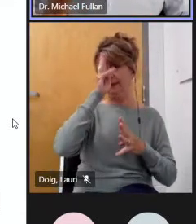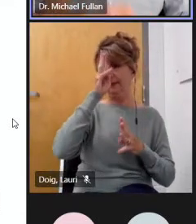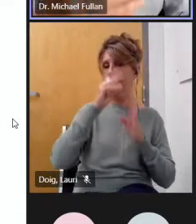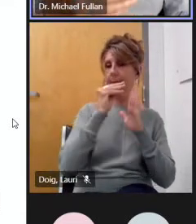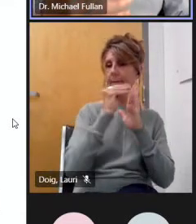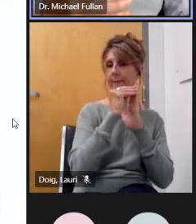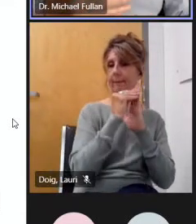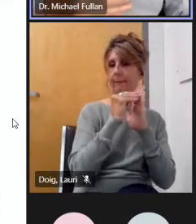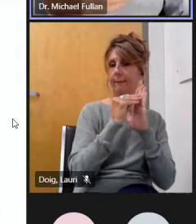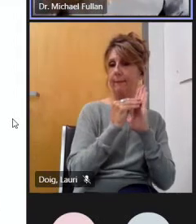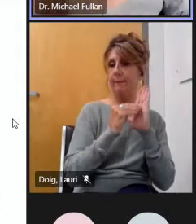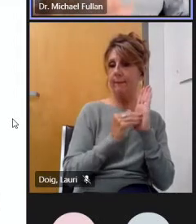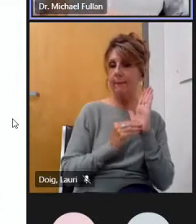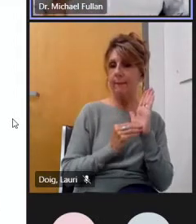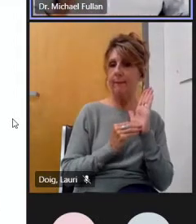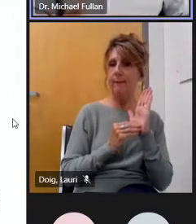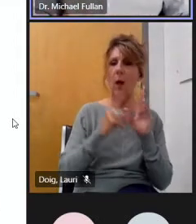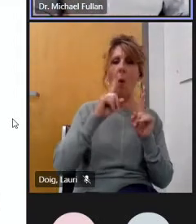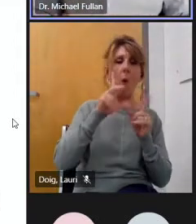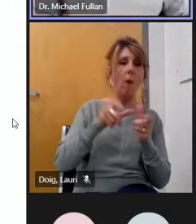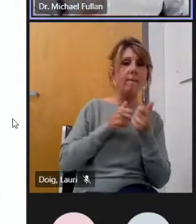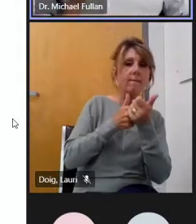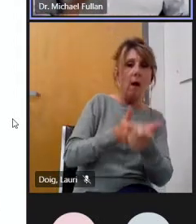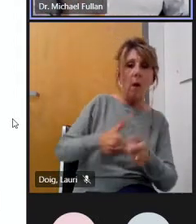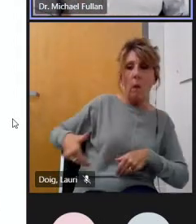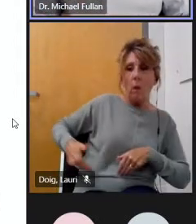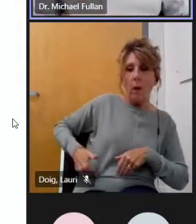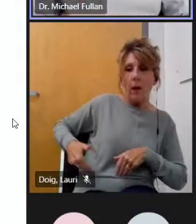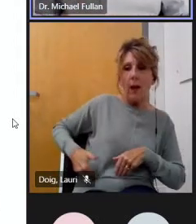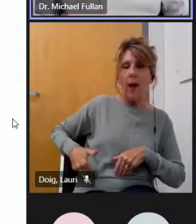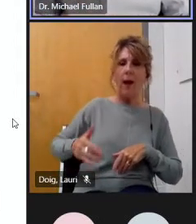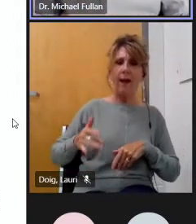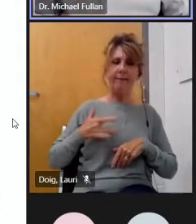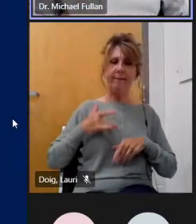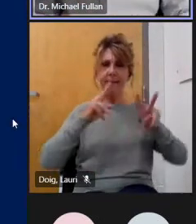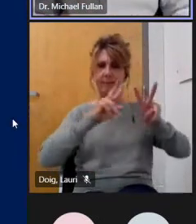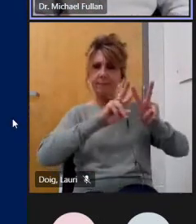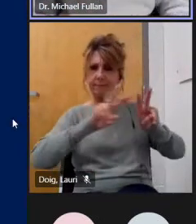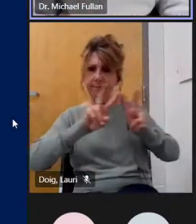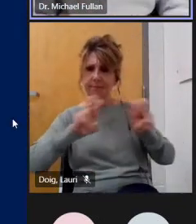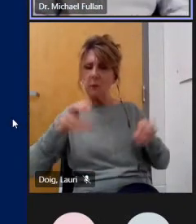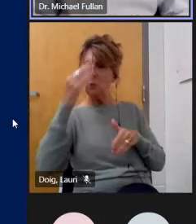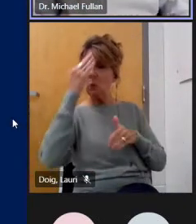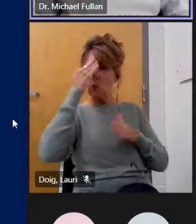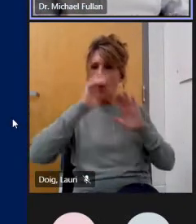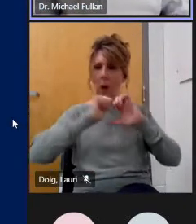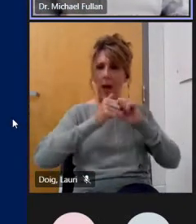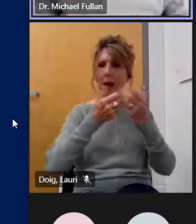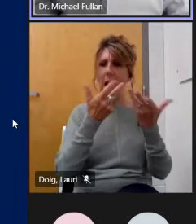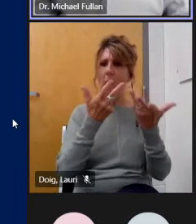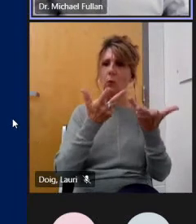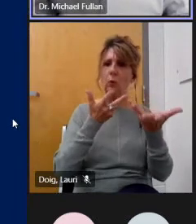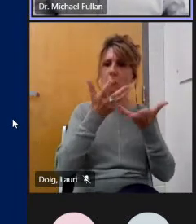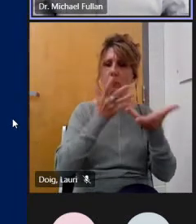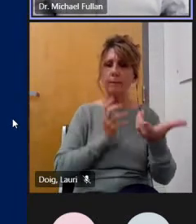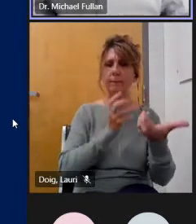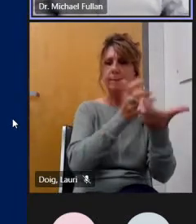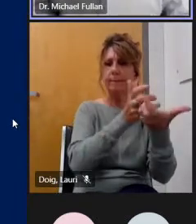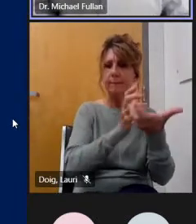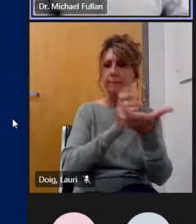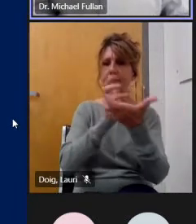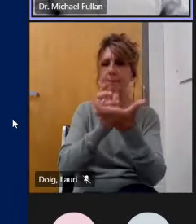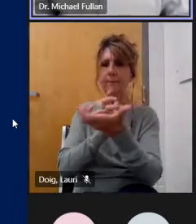so right on we encompass it feed it back and so forth and in the same vein um magla this one